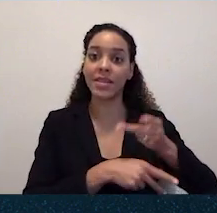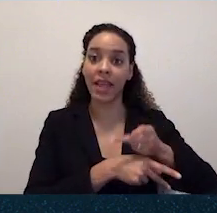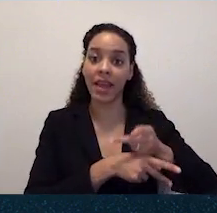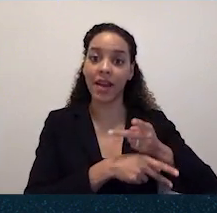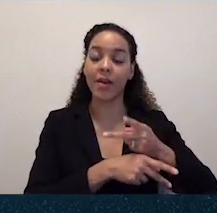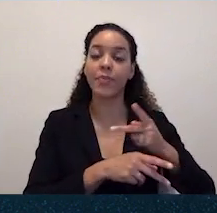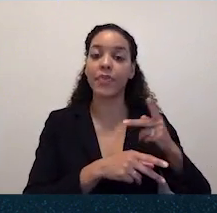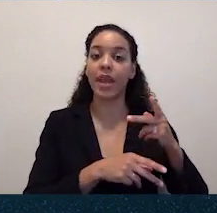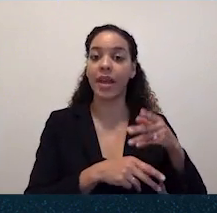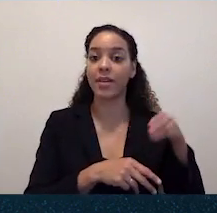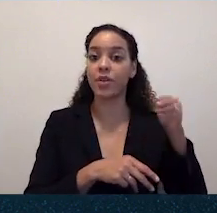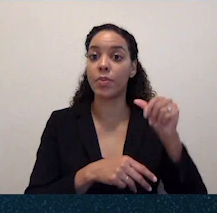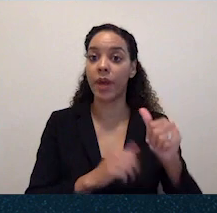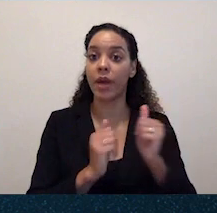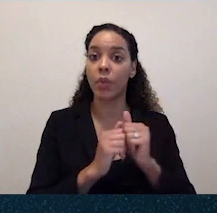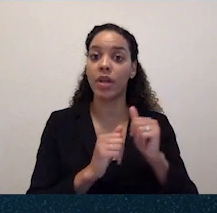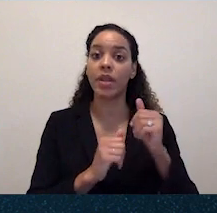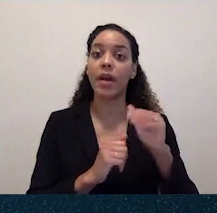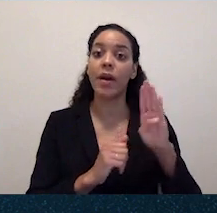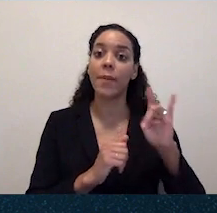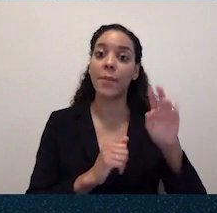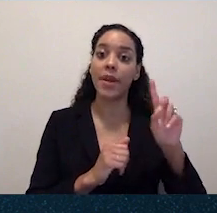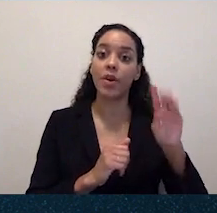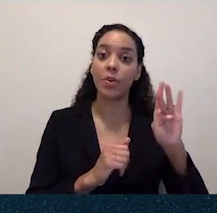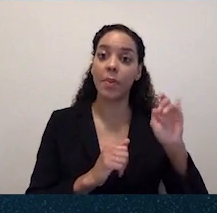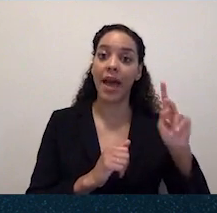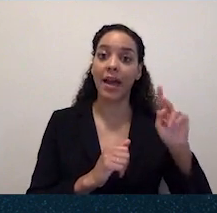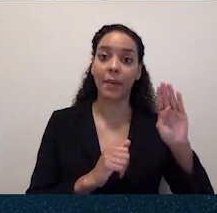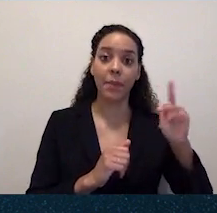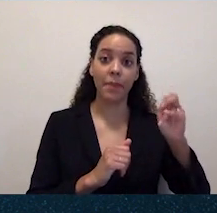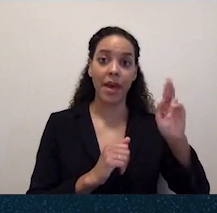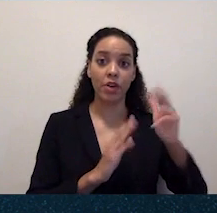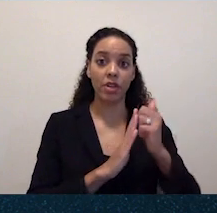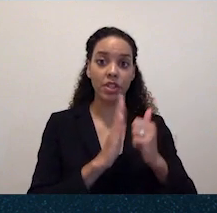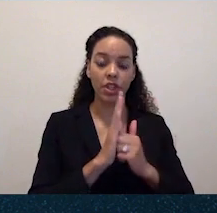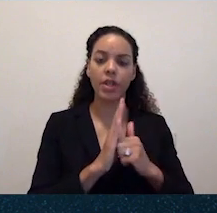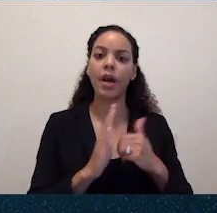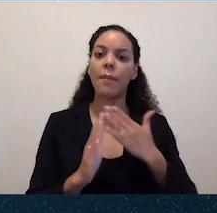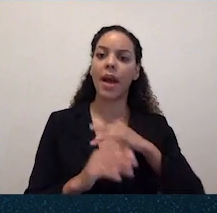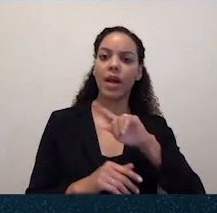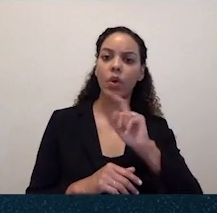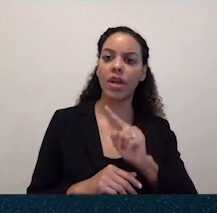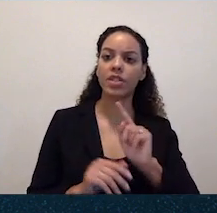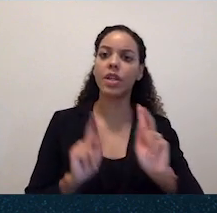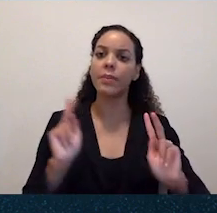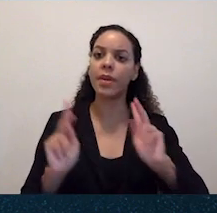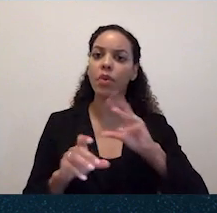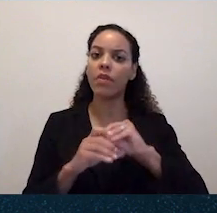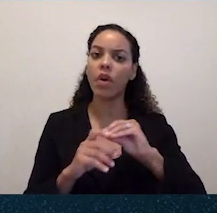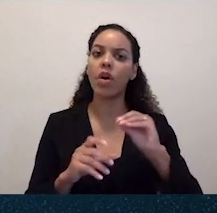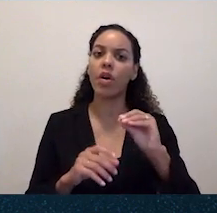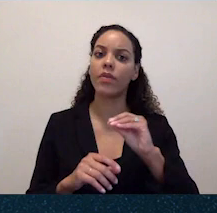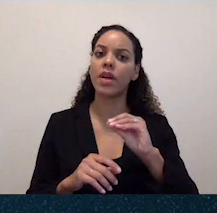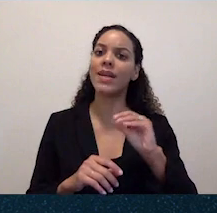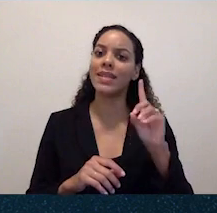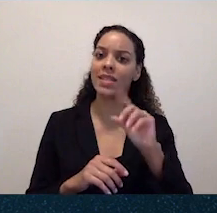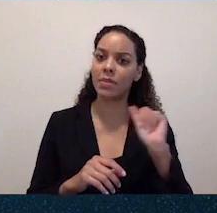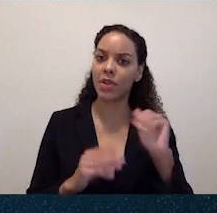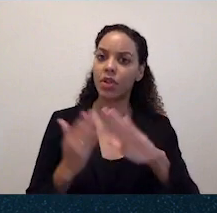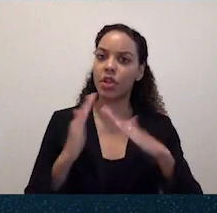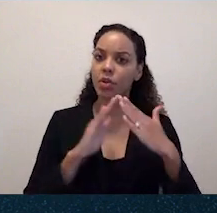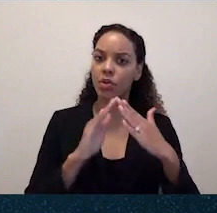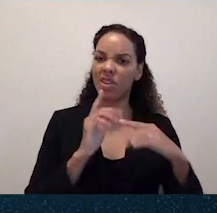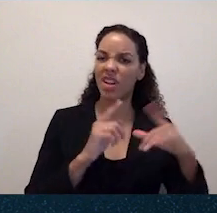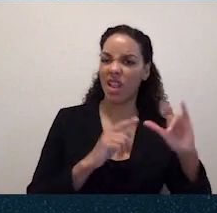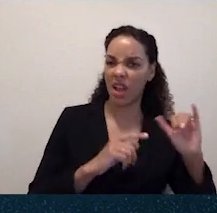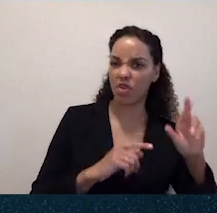Build Back Better agenda. My question is, what can people, members of the disability community like Chris and our family expect to see from the